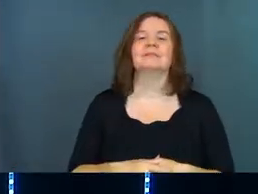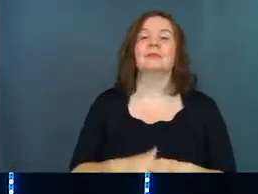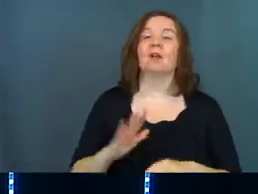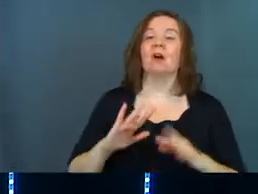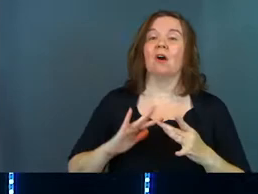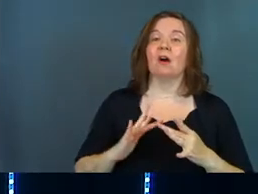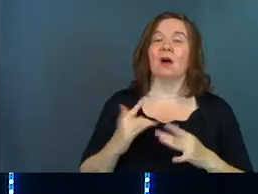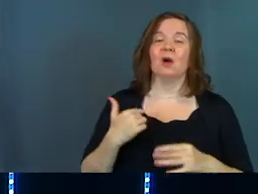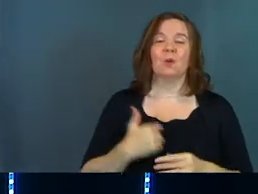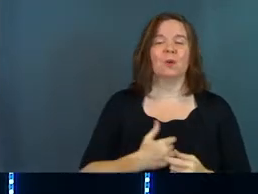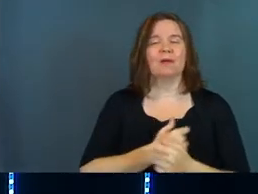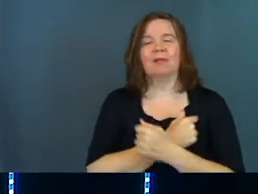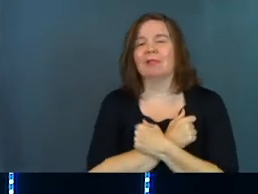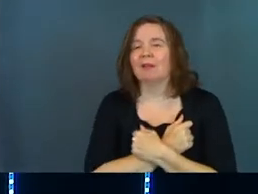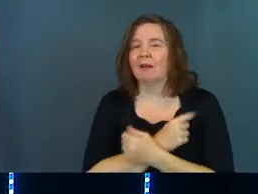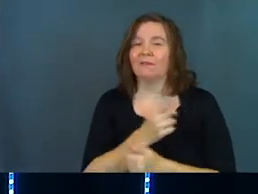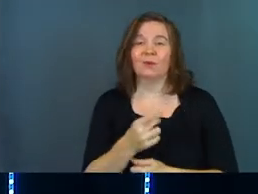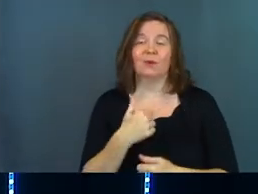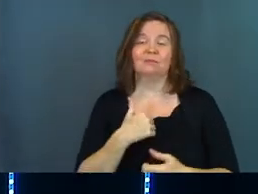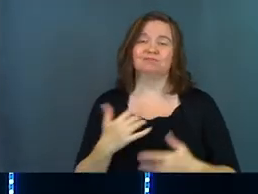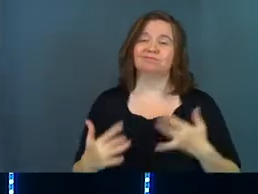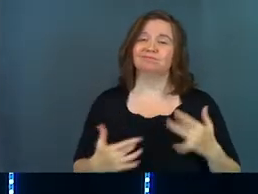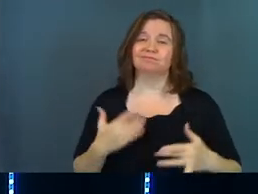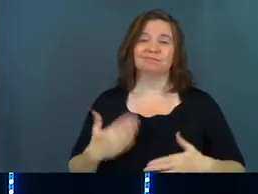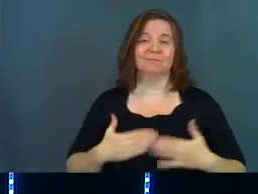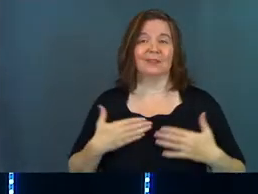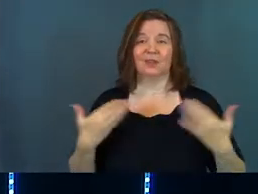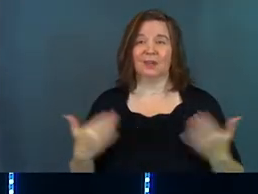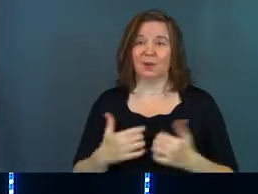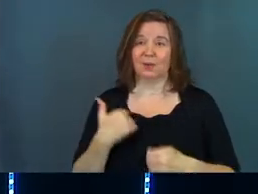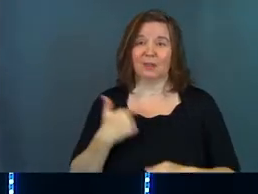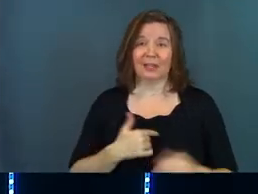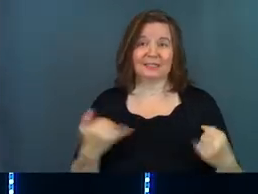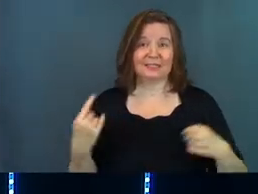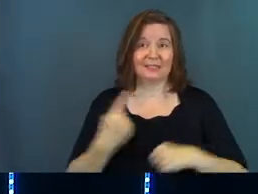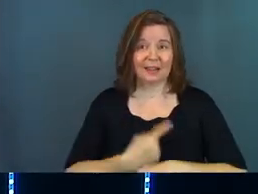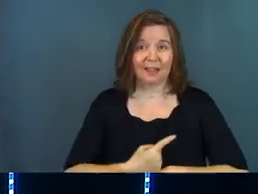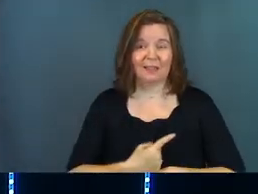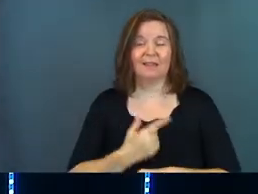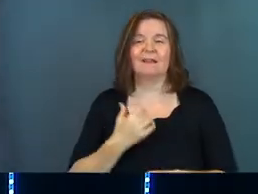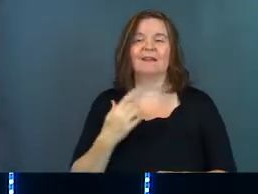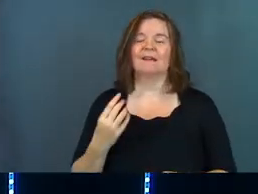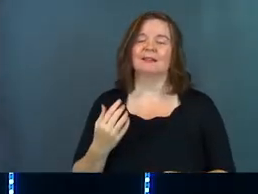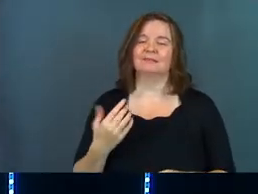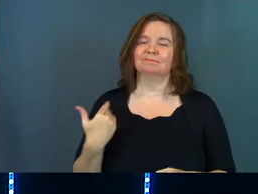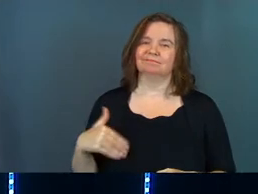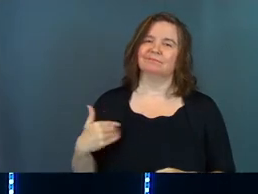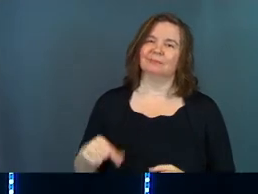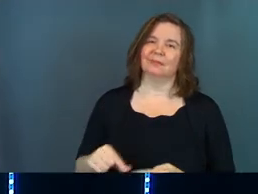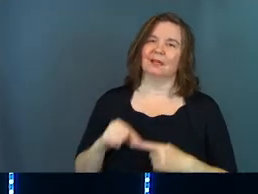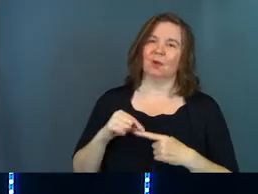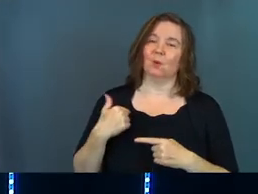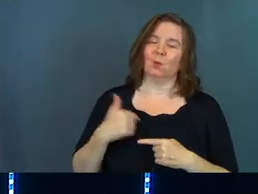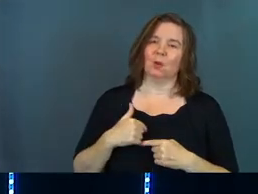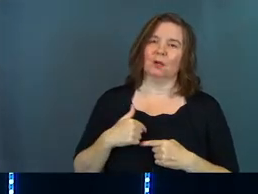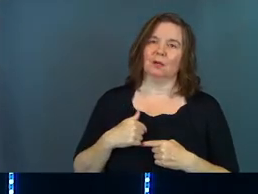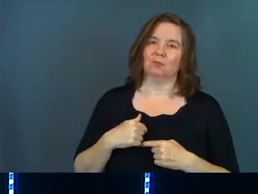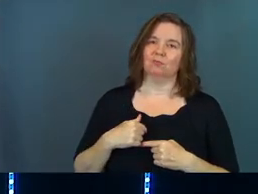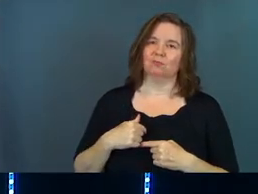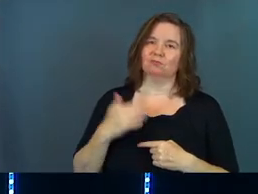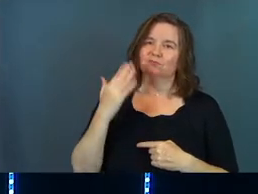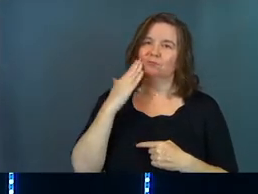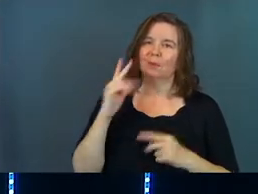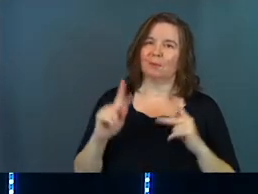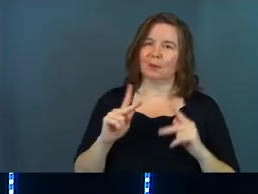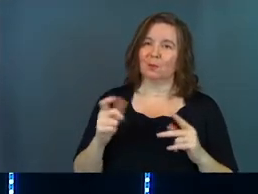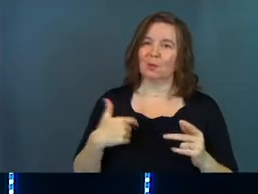Online, we love you guys and we are so glad that you are here with us today and especially we're just mindful of all